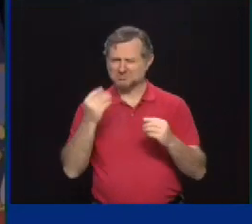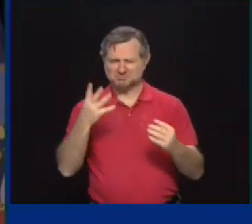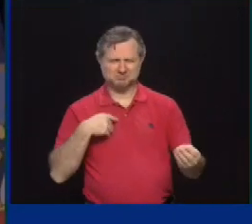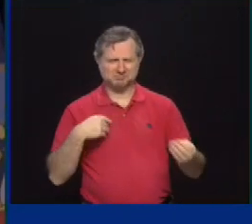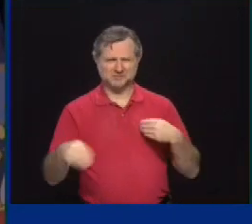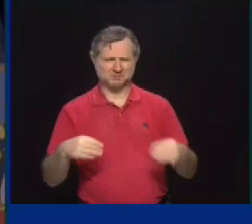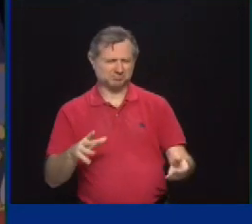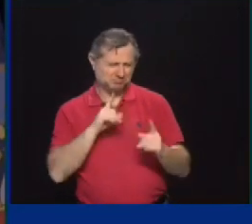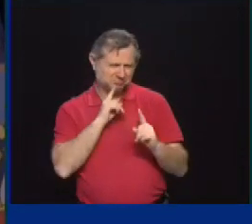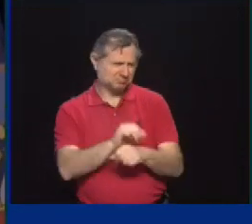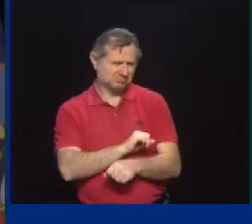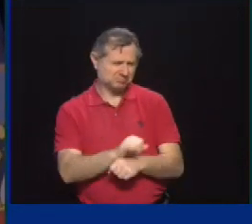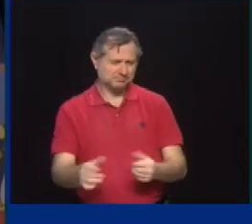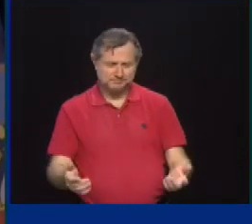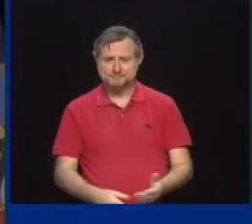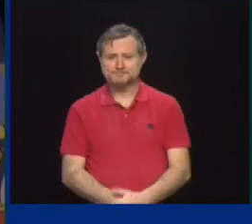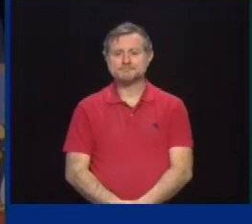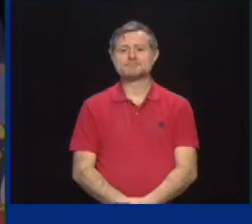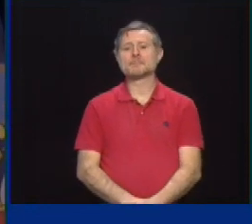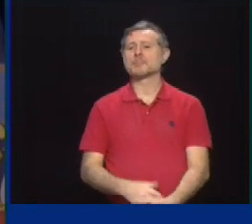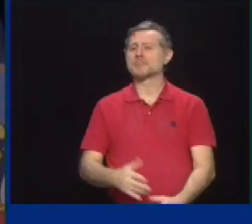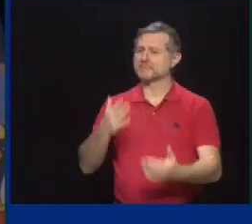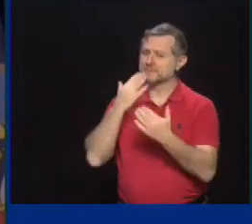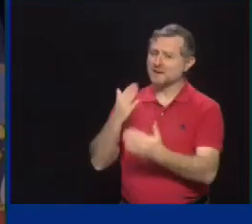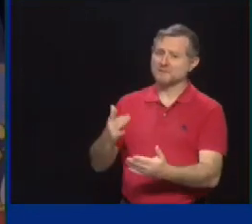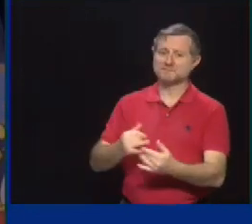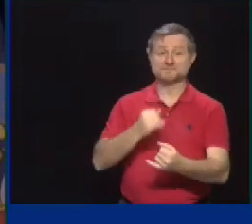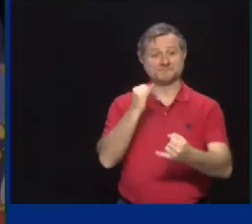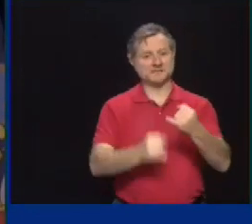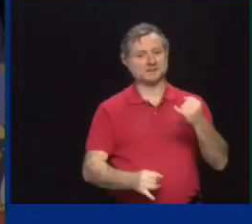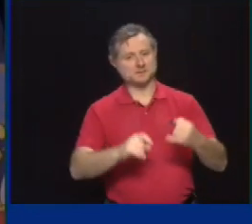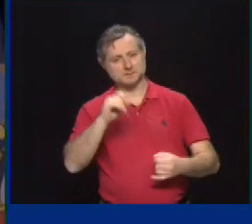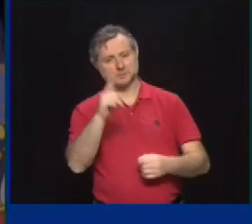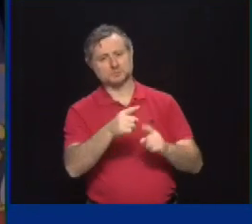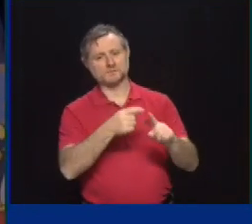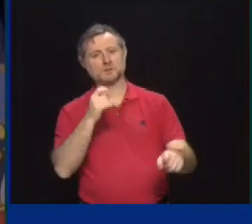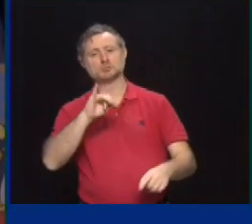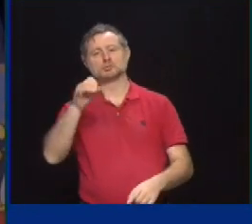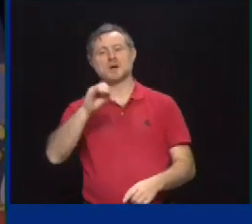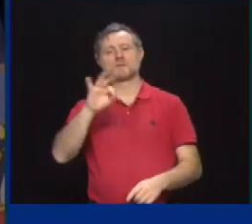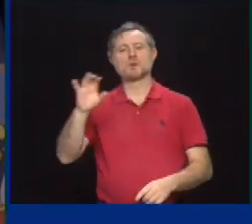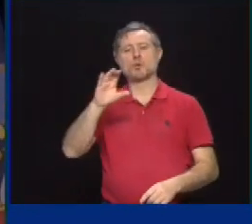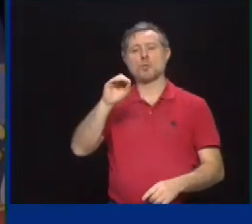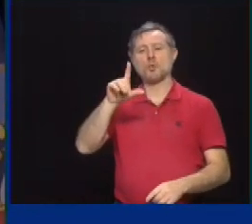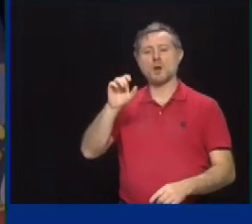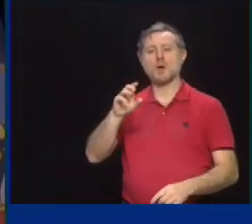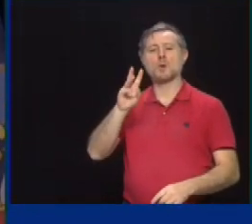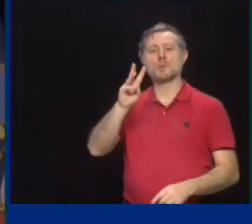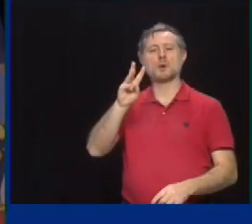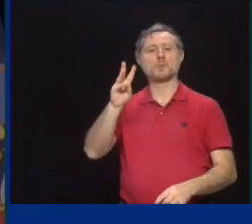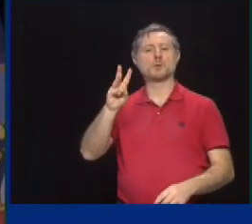Thank you, Governor. Final question today comes from Jeff Cole, WWNY-TV. Jeff, your mic is open.